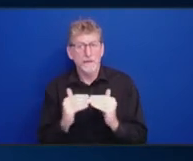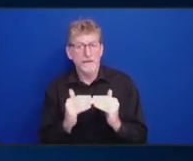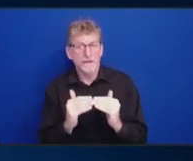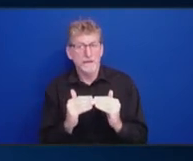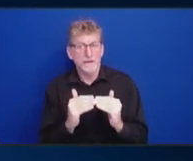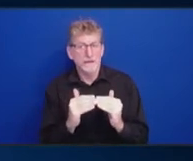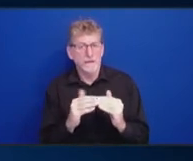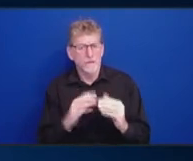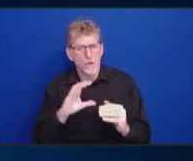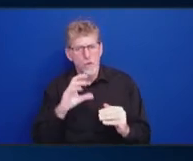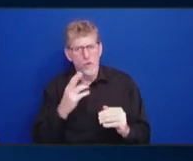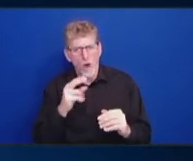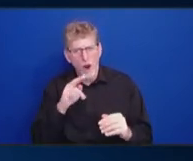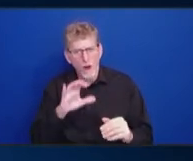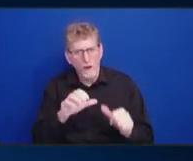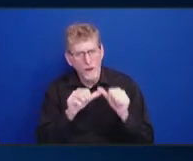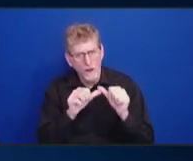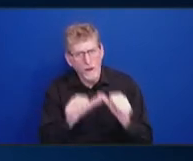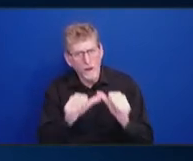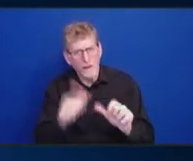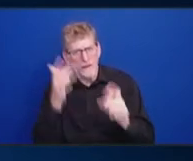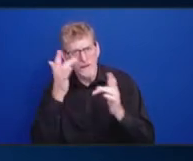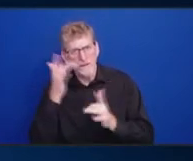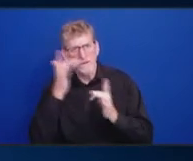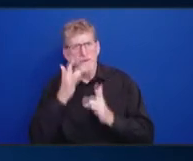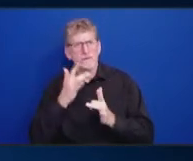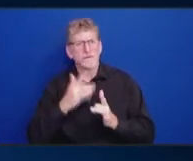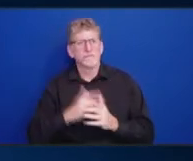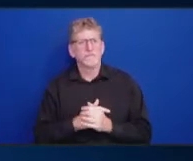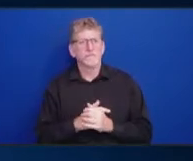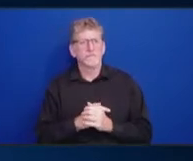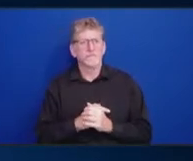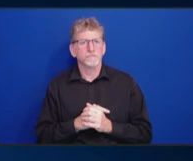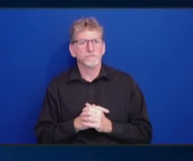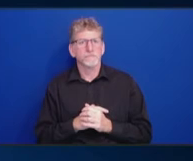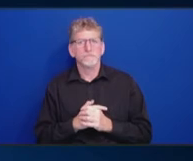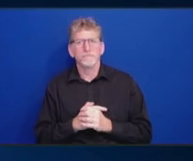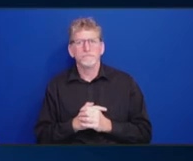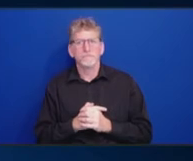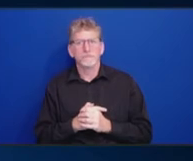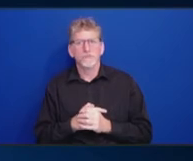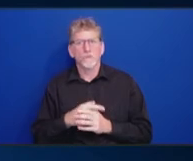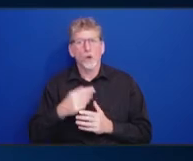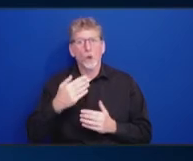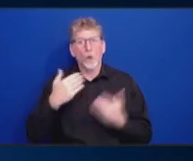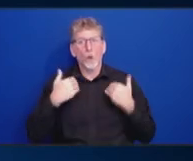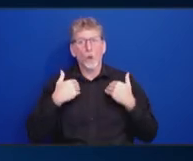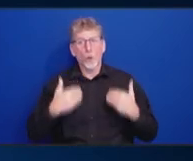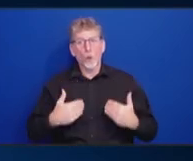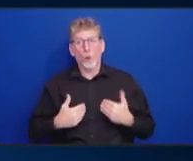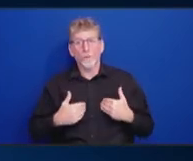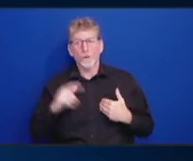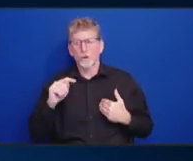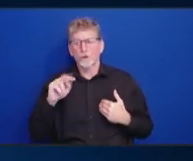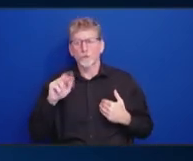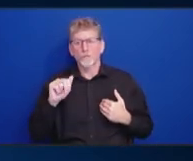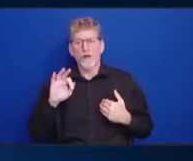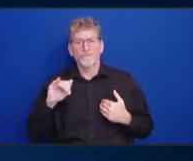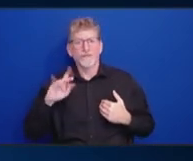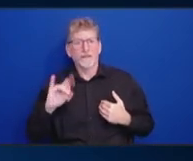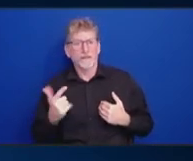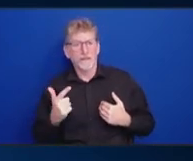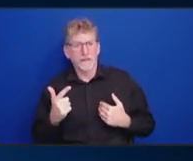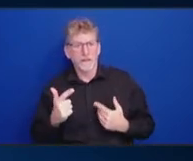communications, human trafficking. So, I think there's things that we could probably put into broader context and then